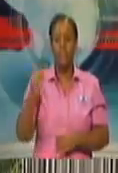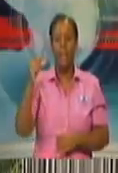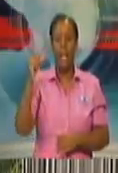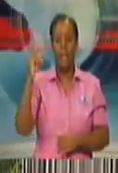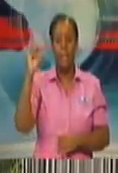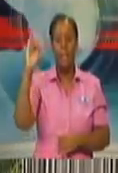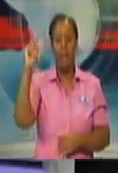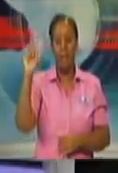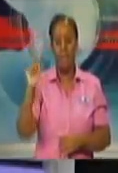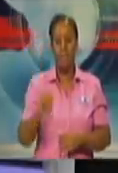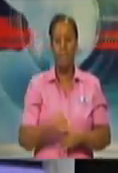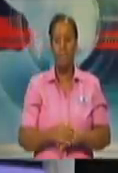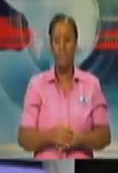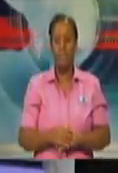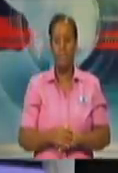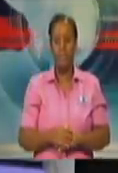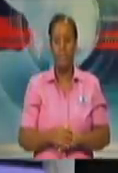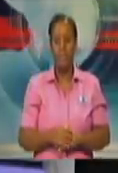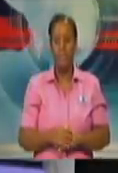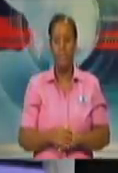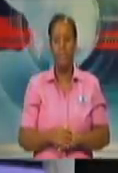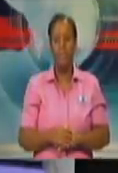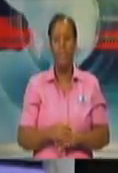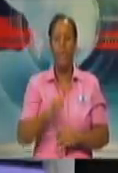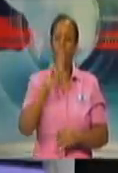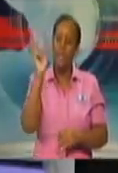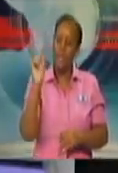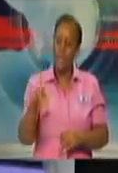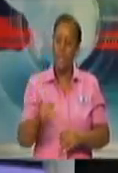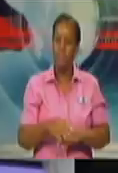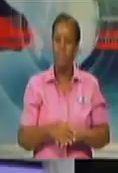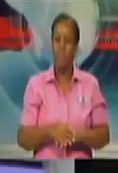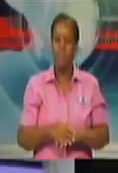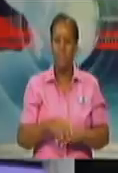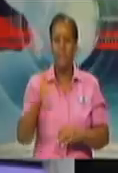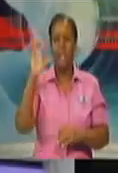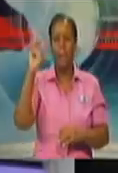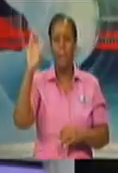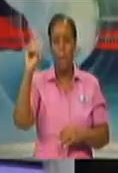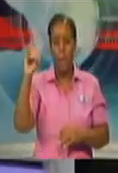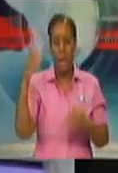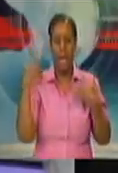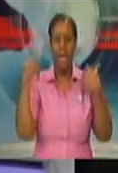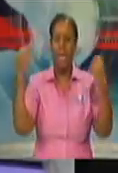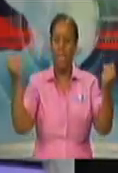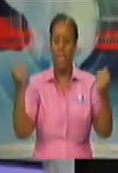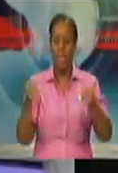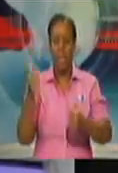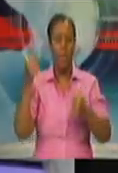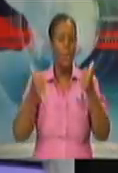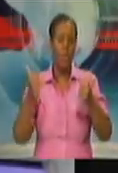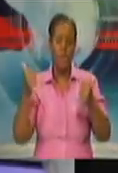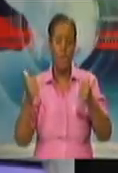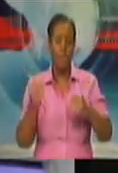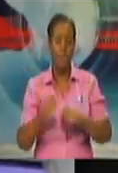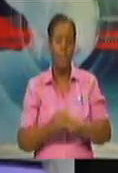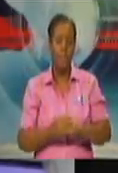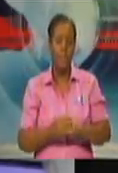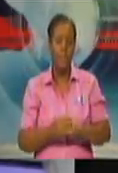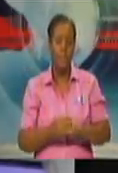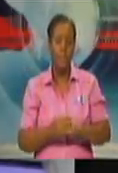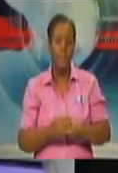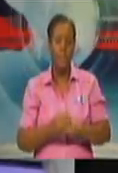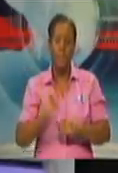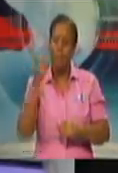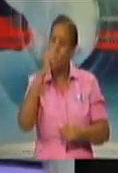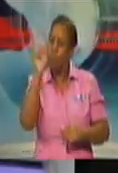Okay. So my question is either to the CMO or the Minister of Health, whichever one would like to answer. The first one that I